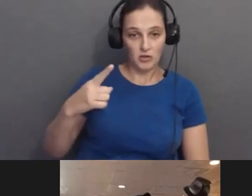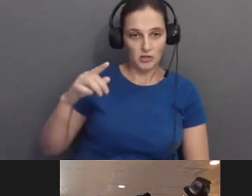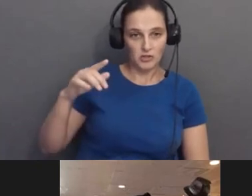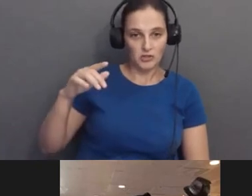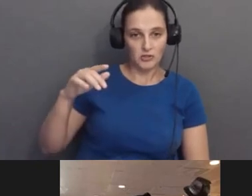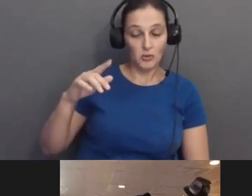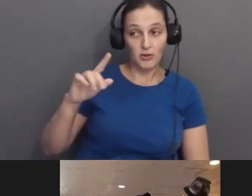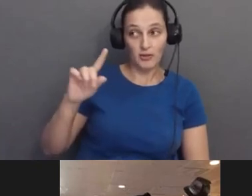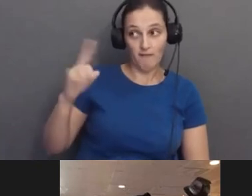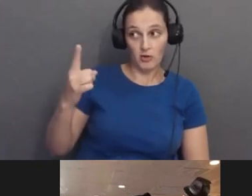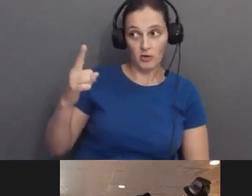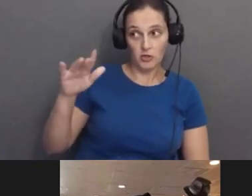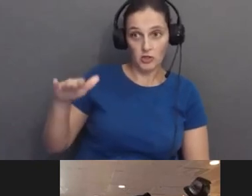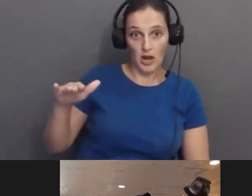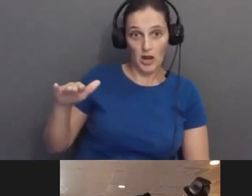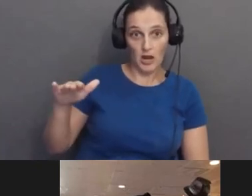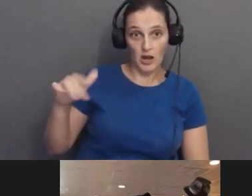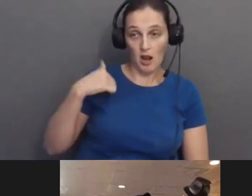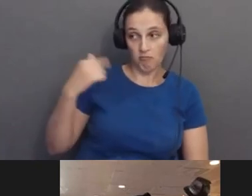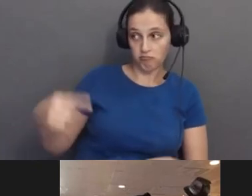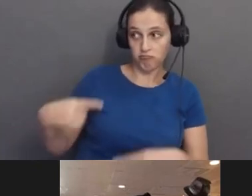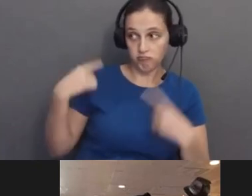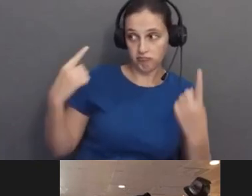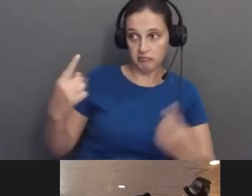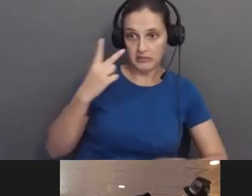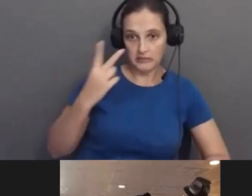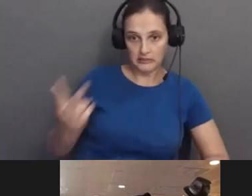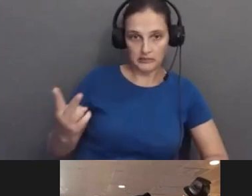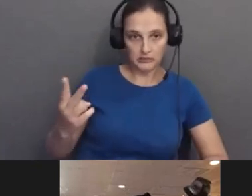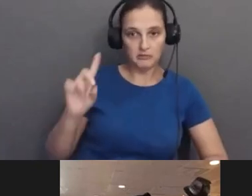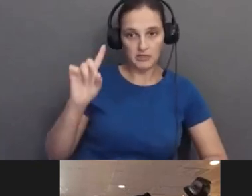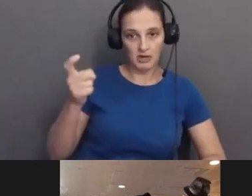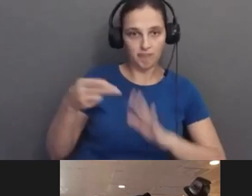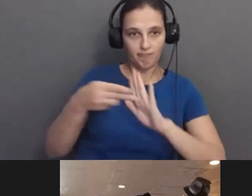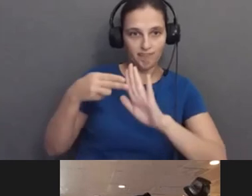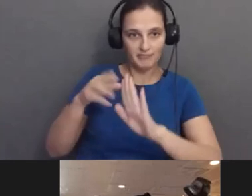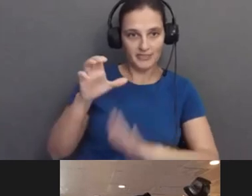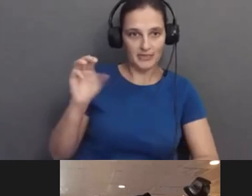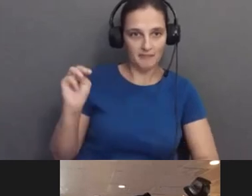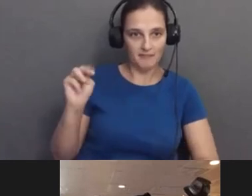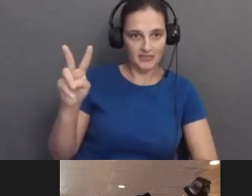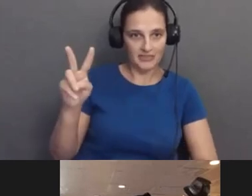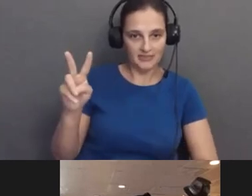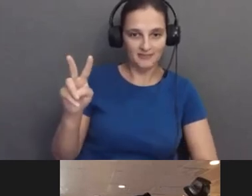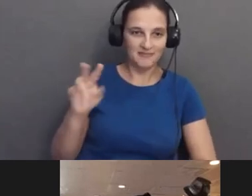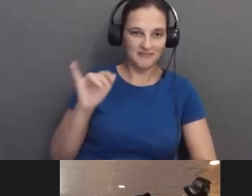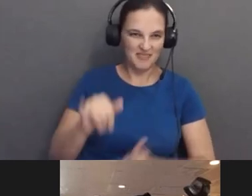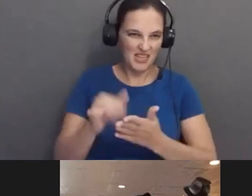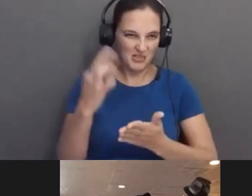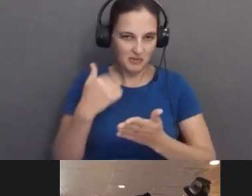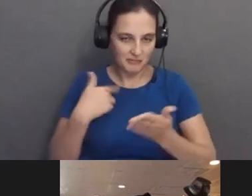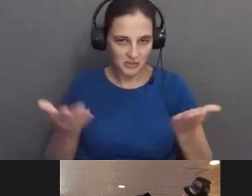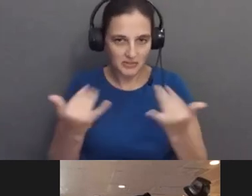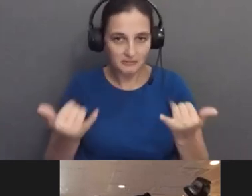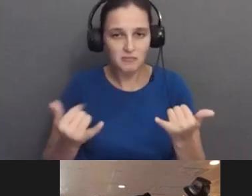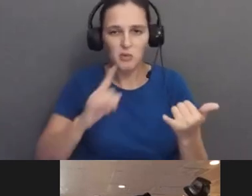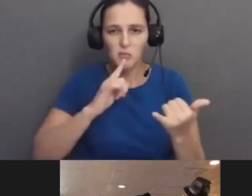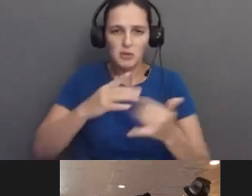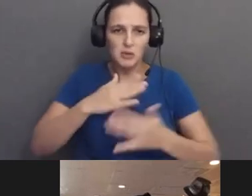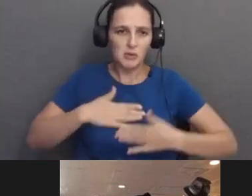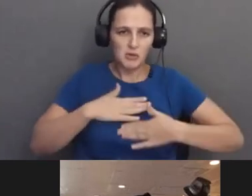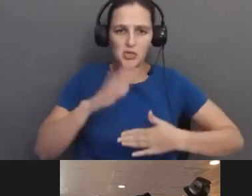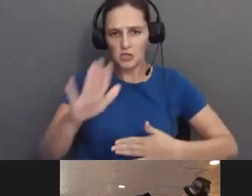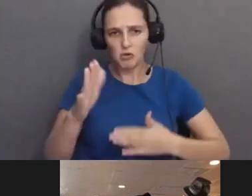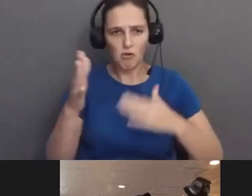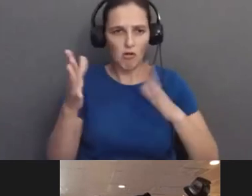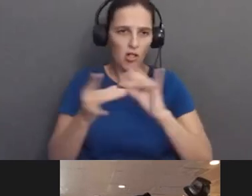have ever seen known diagnosis of CMB, so that's why I'm here tonight. But I appreciate all the information. So,